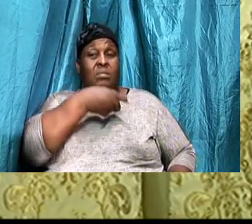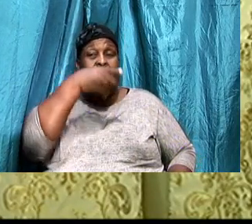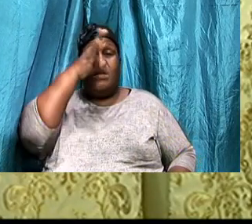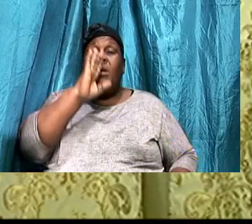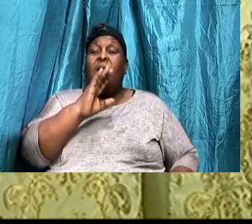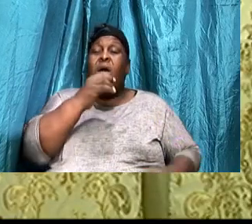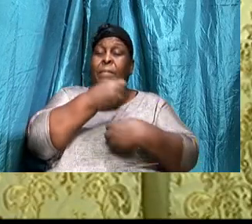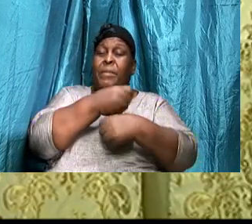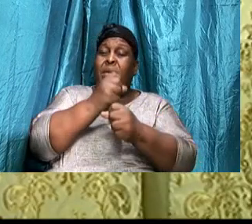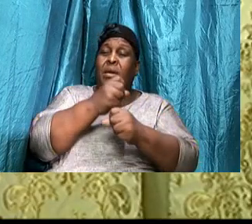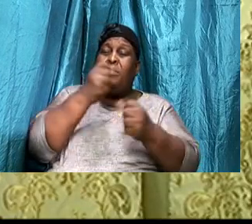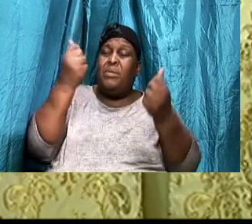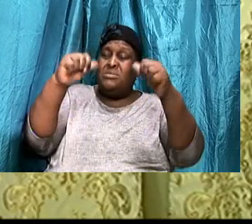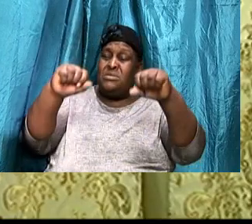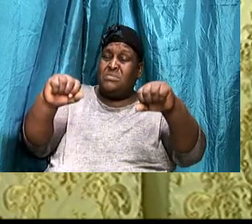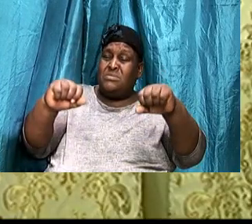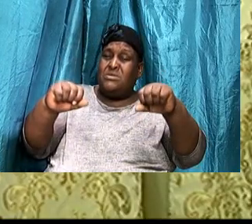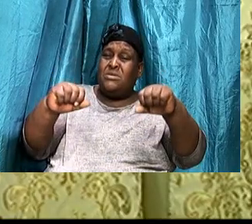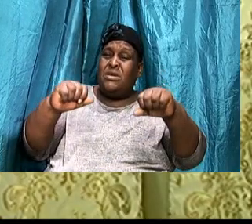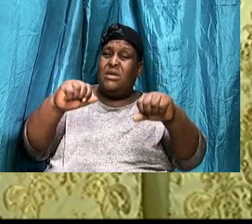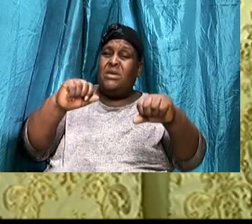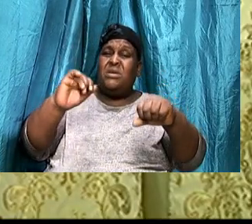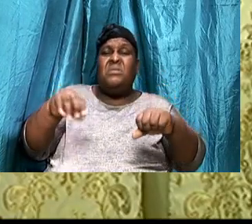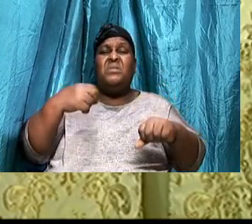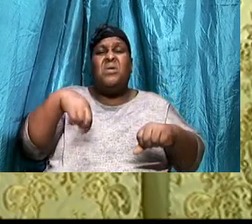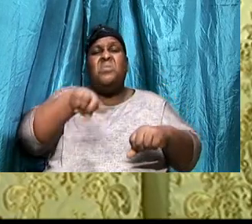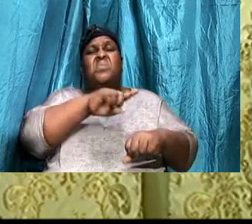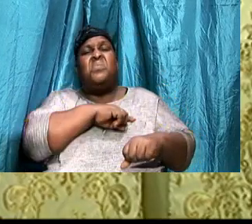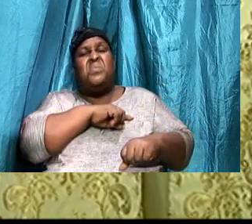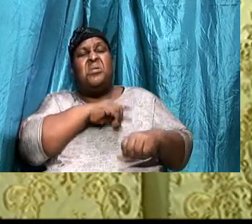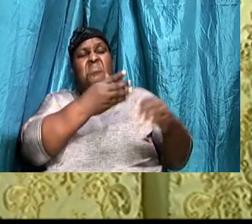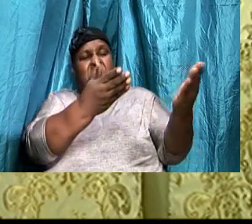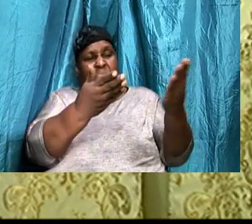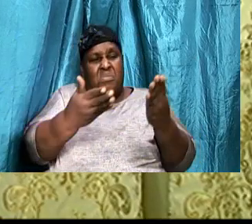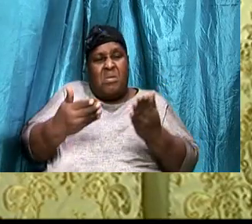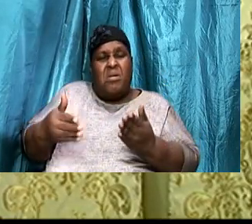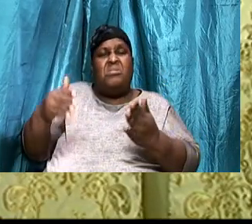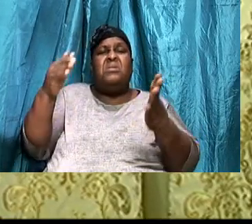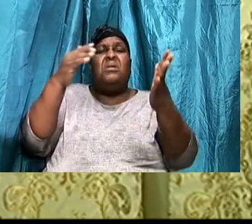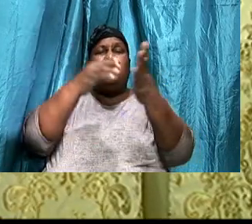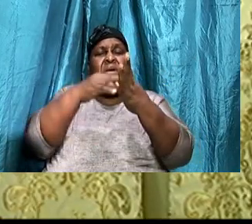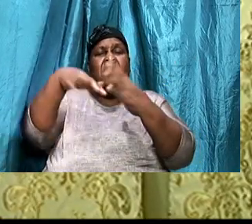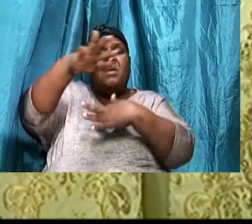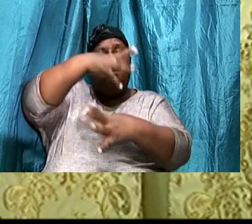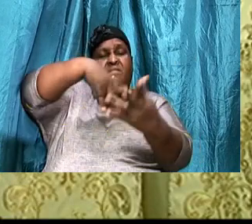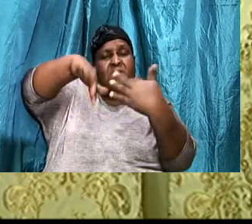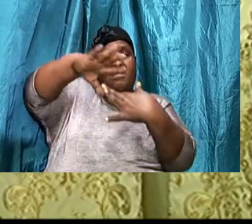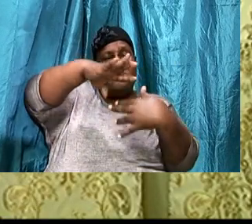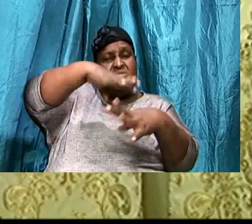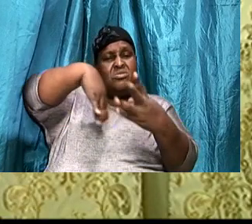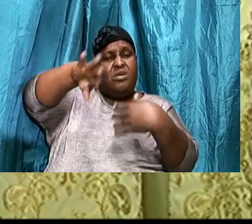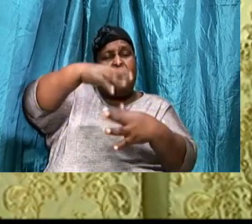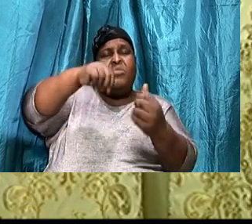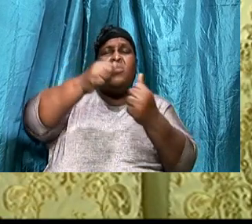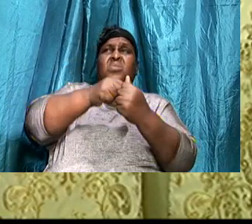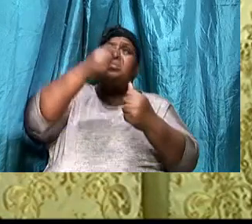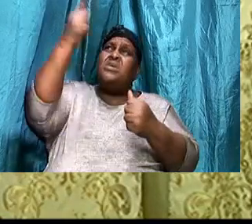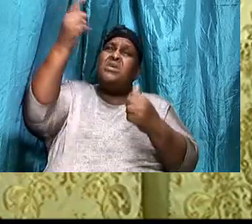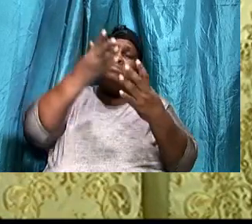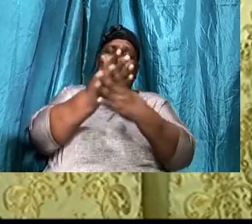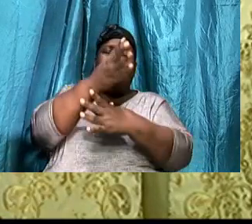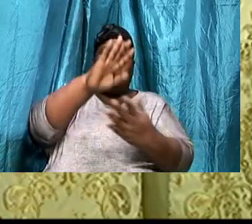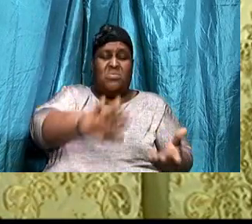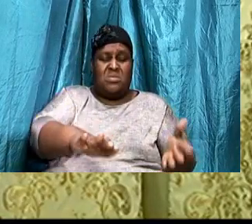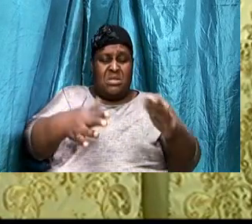Possible, That we be brought, Back in fellowship, With him, Through the death, Of Jesus